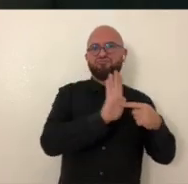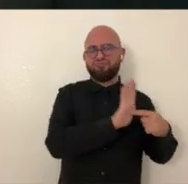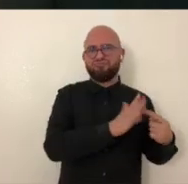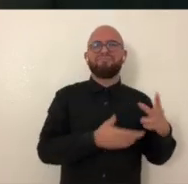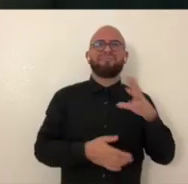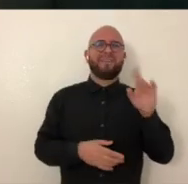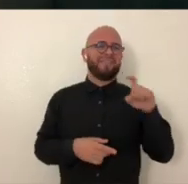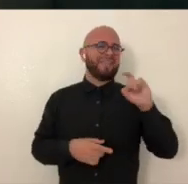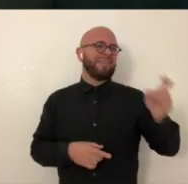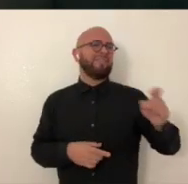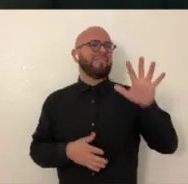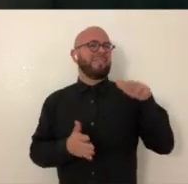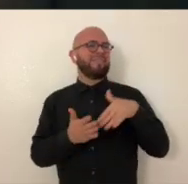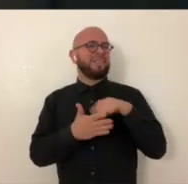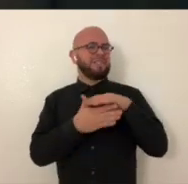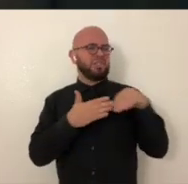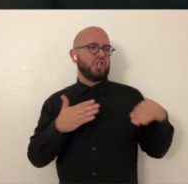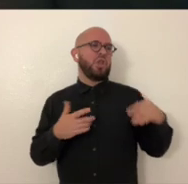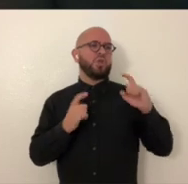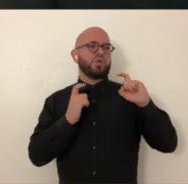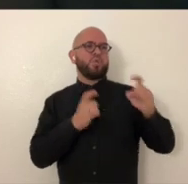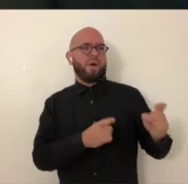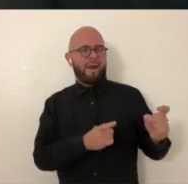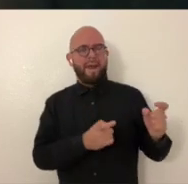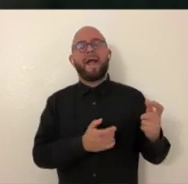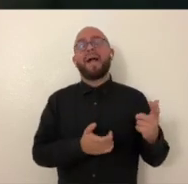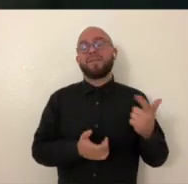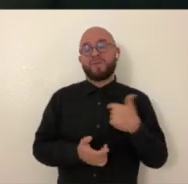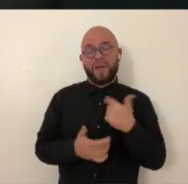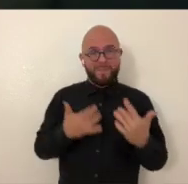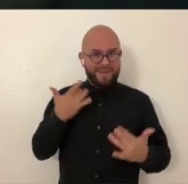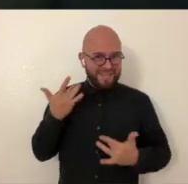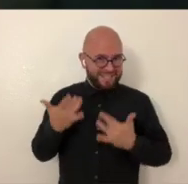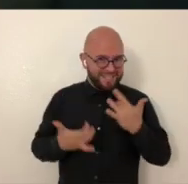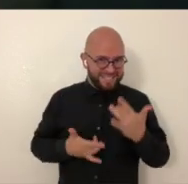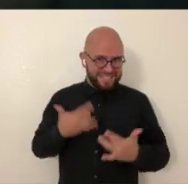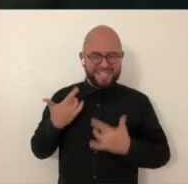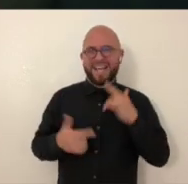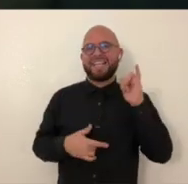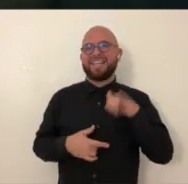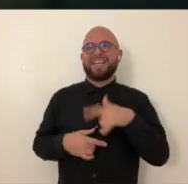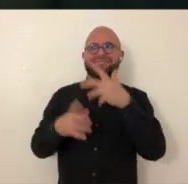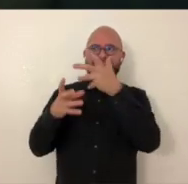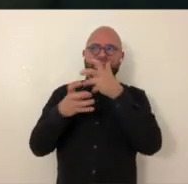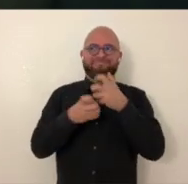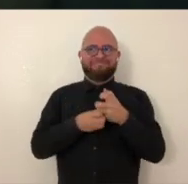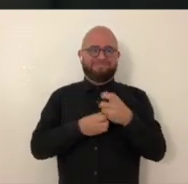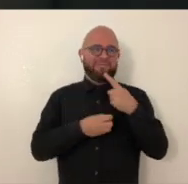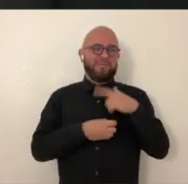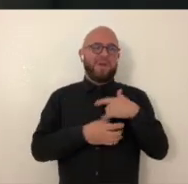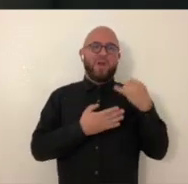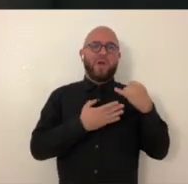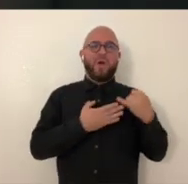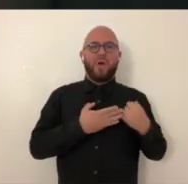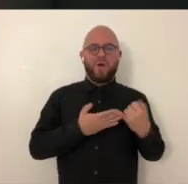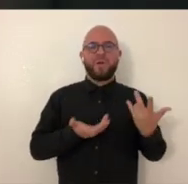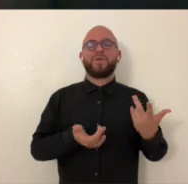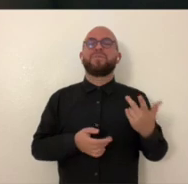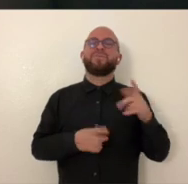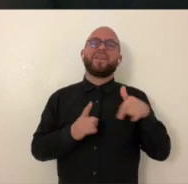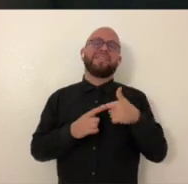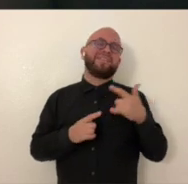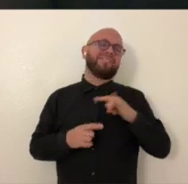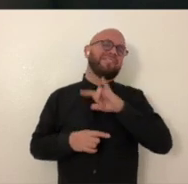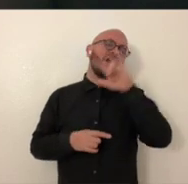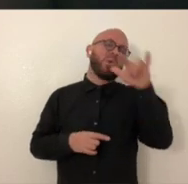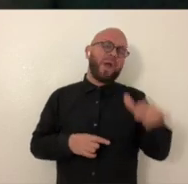exhibition spaces. And they also give you a $5,000 grant. So I'm very excited to put that towards my art making practice.